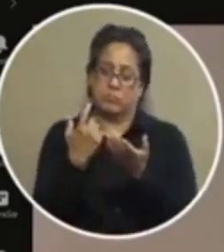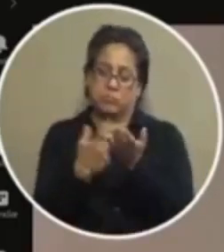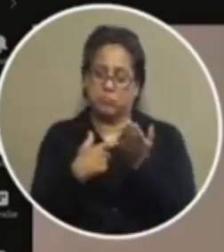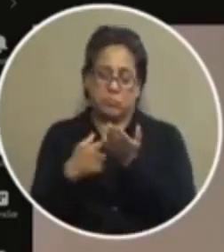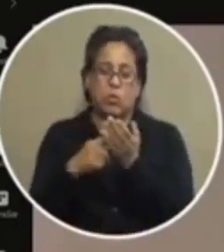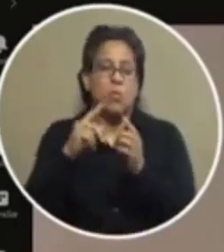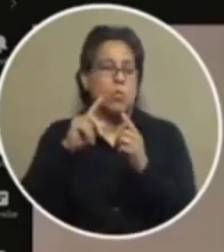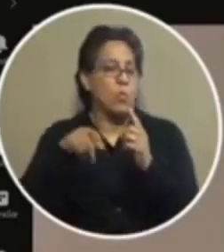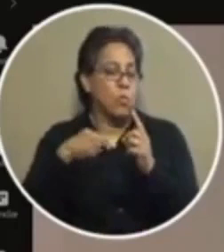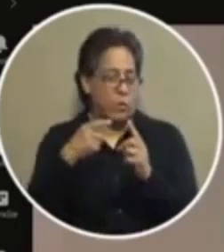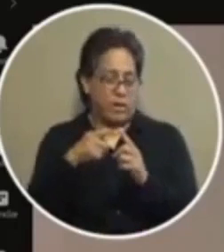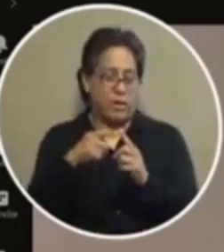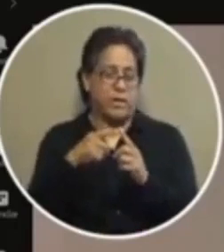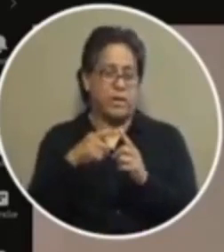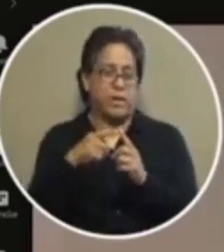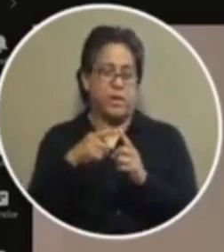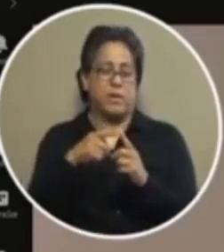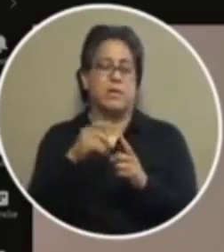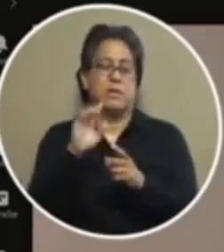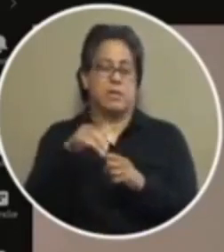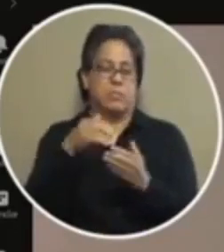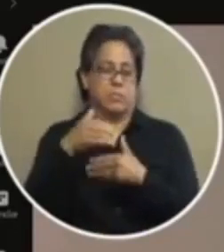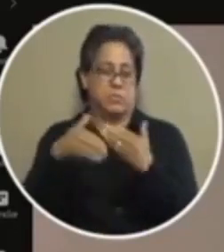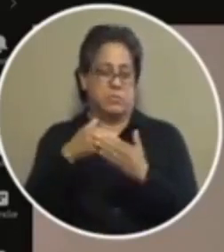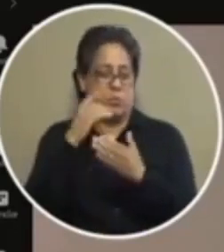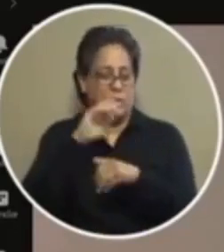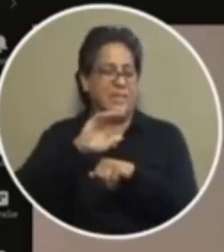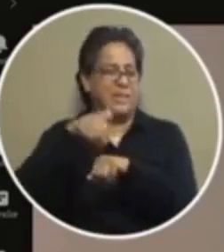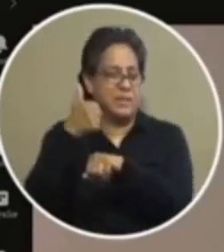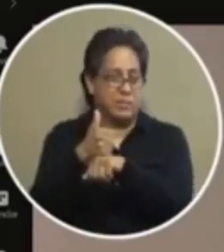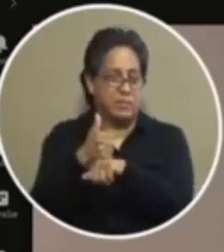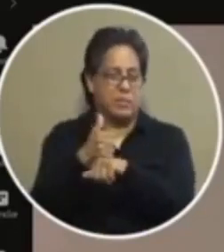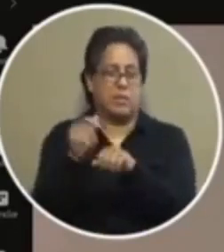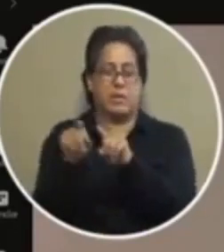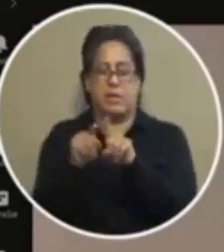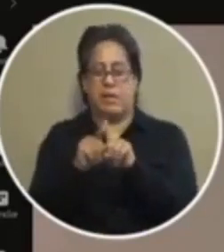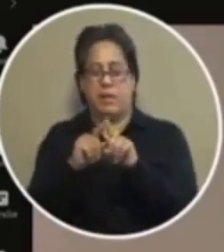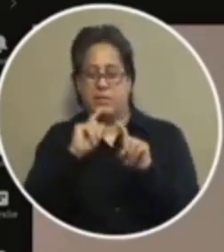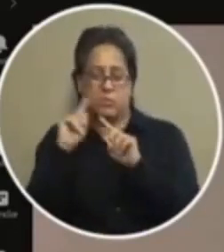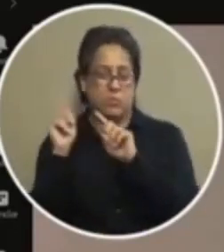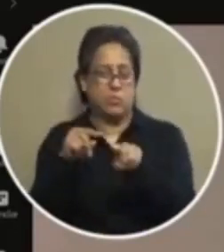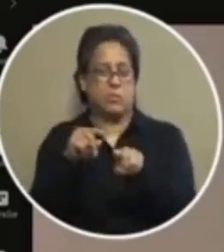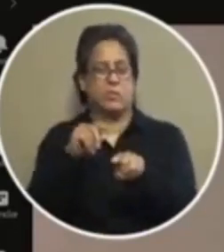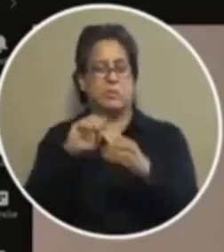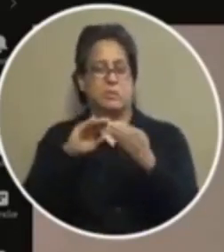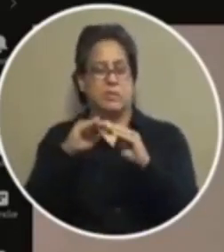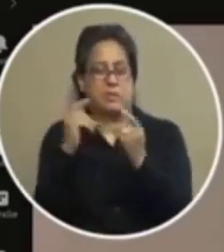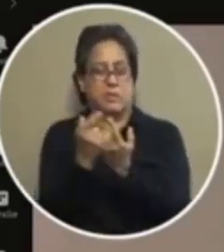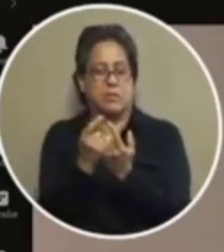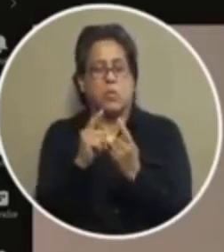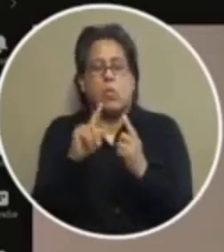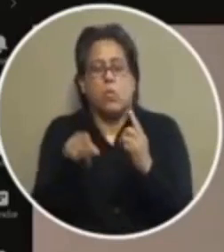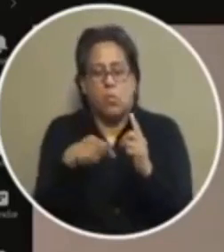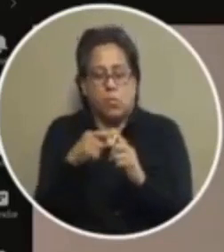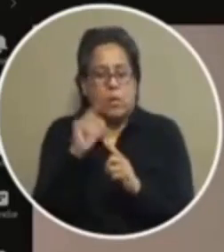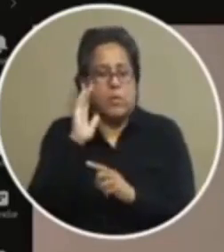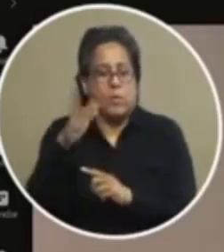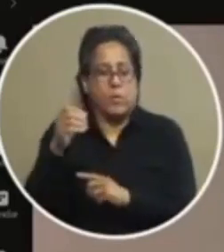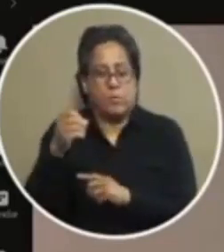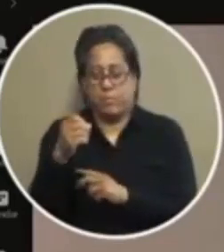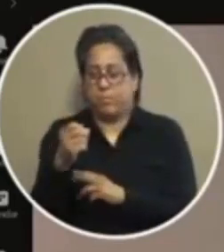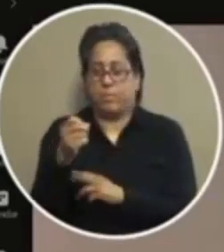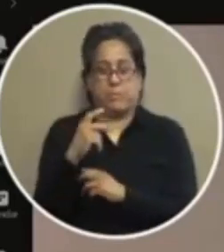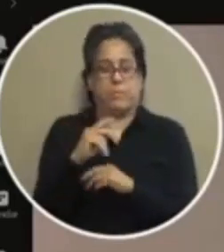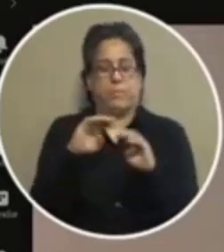when it's going to come back the the process for implementation as directed by city council when is it when is it going to come back to